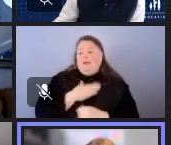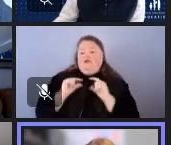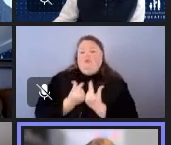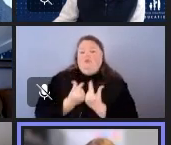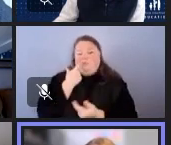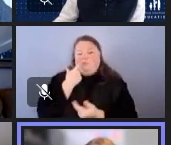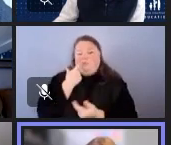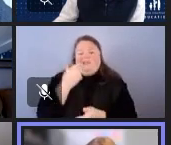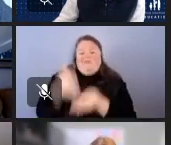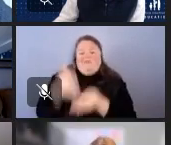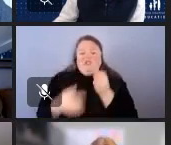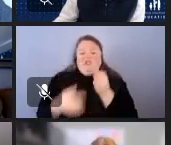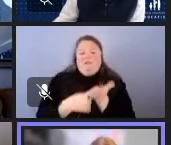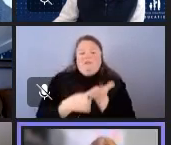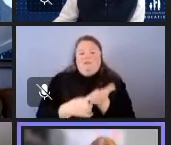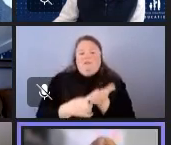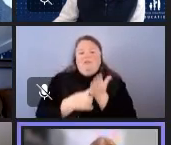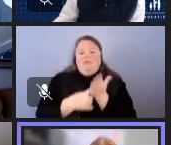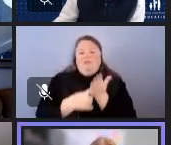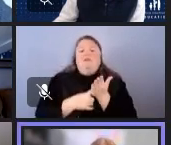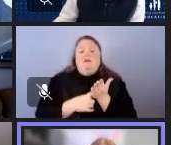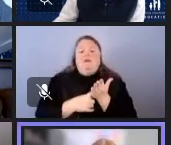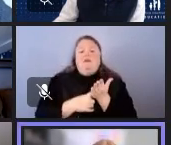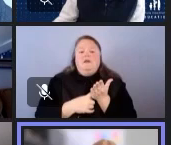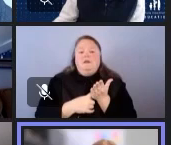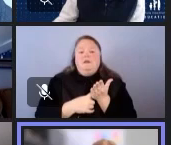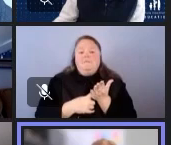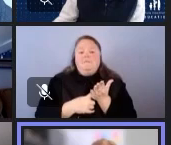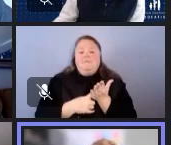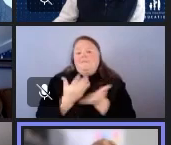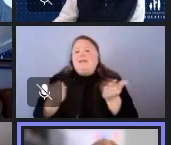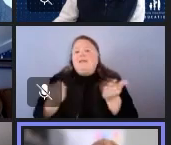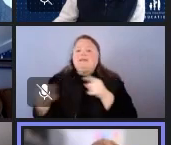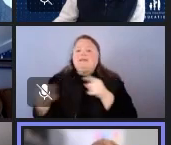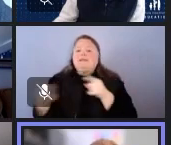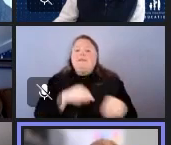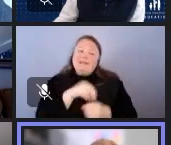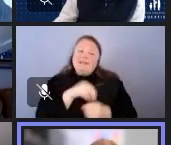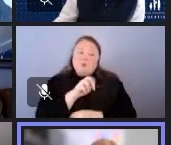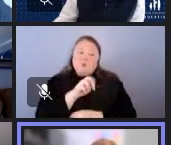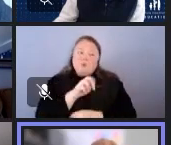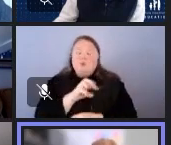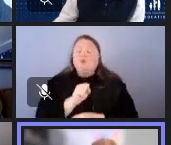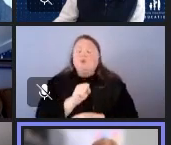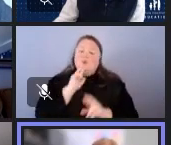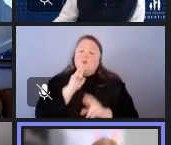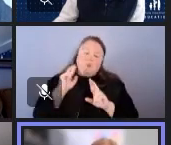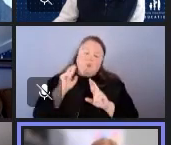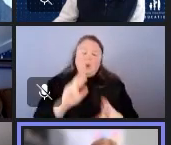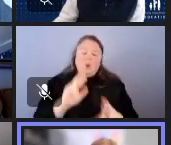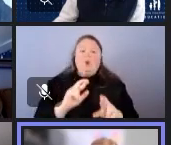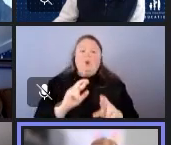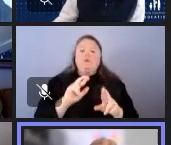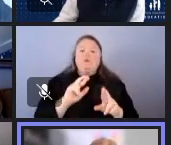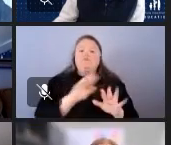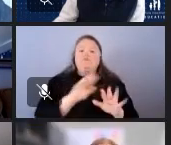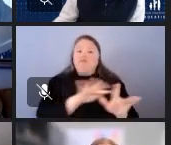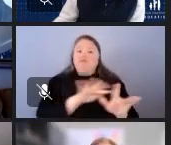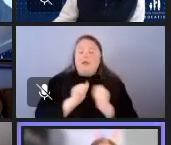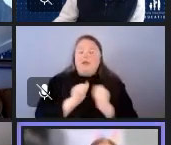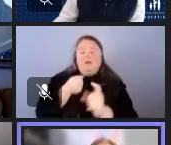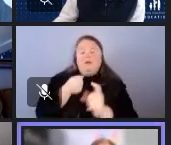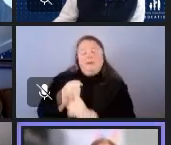you know, a lot of stuff that's happening in the news or being reported on, you know, affects you all directly